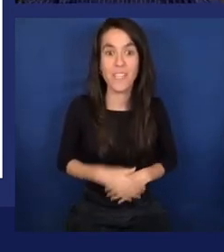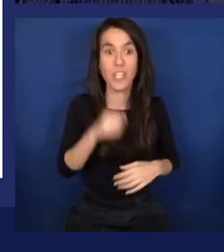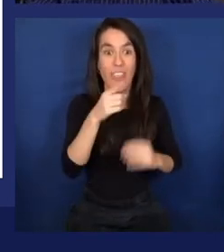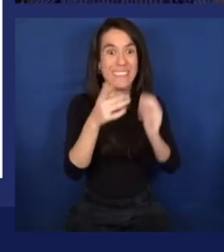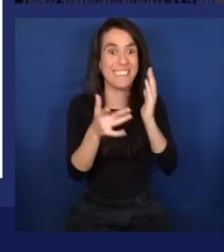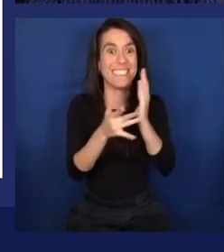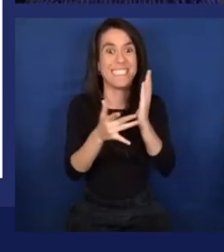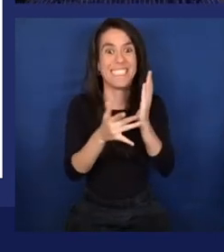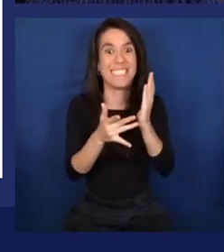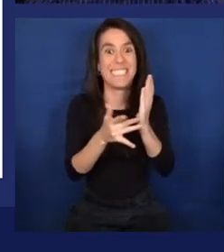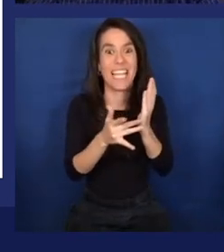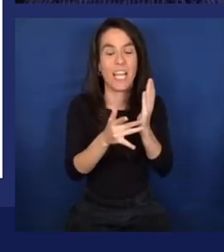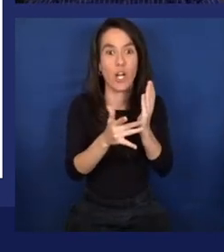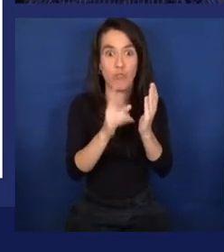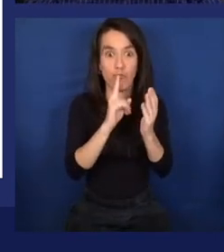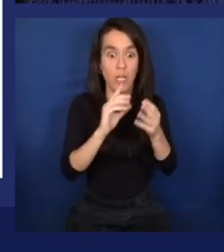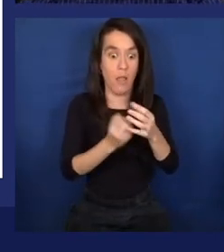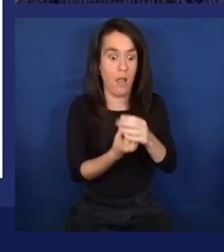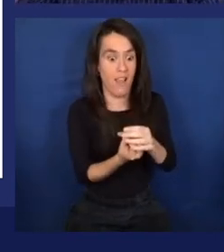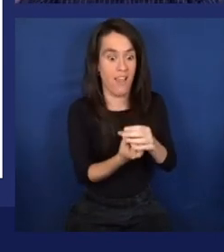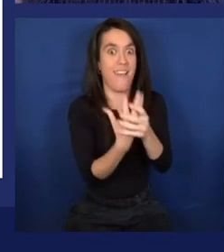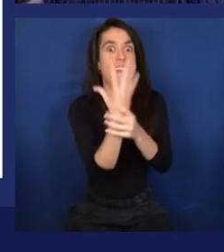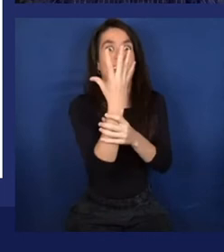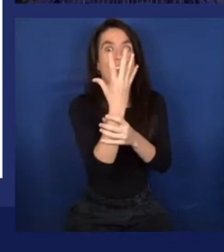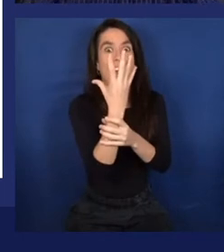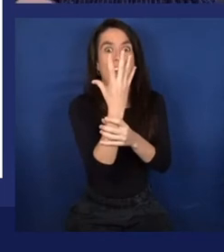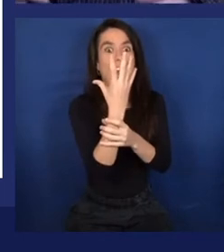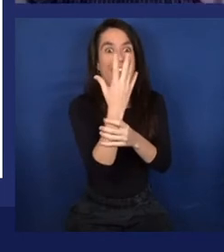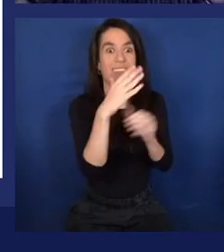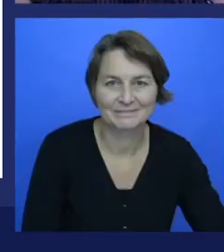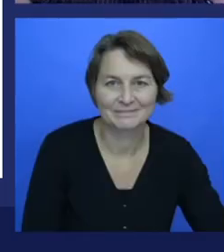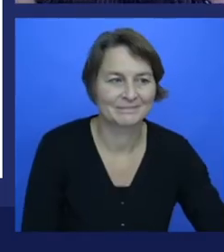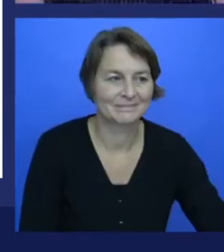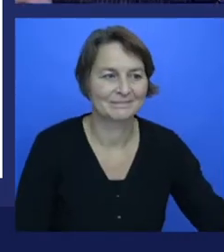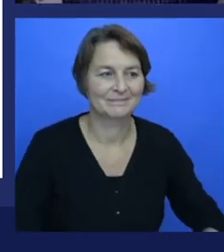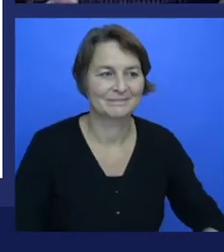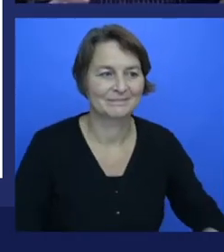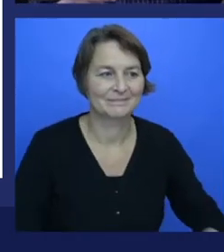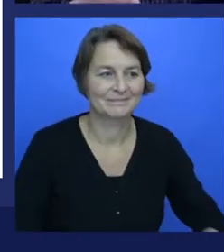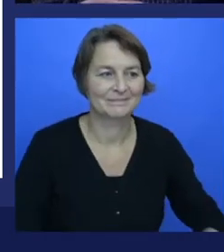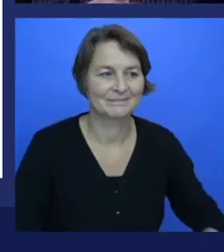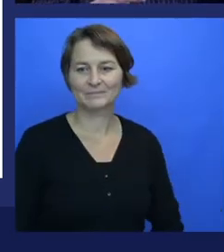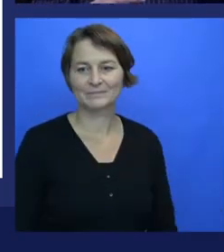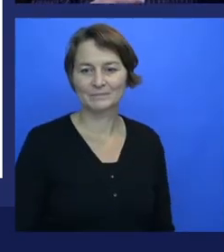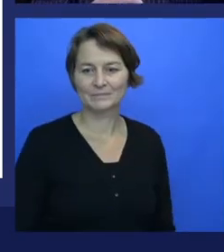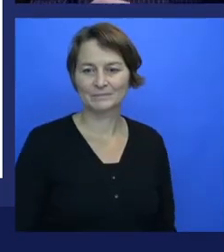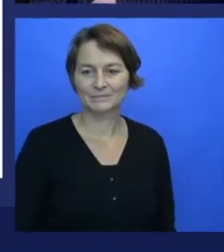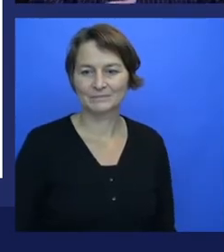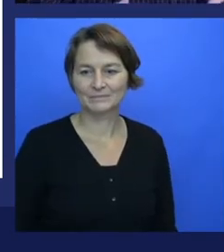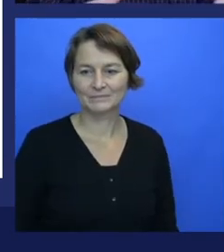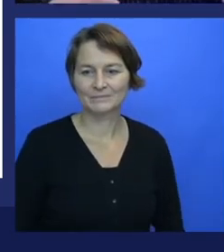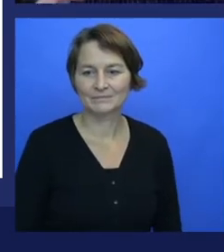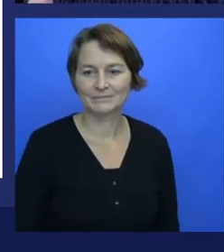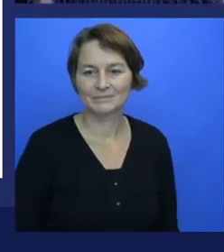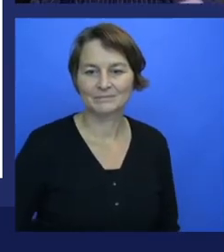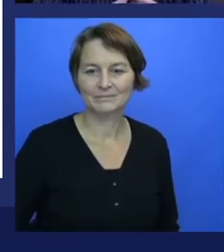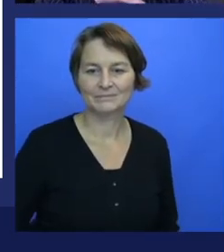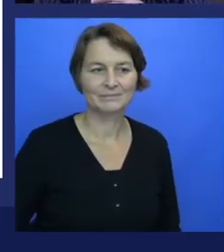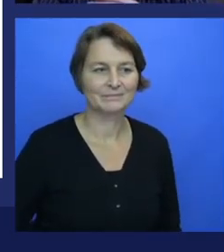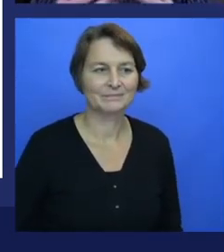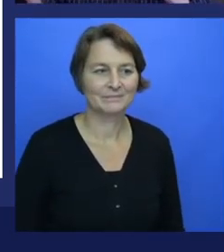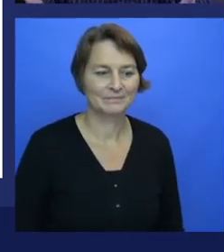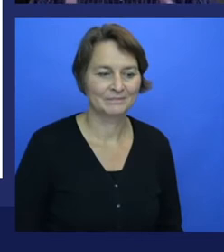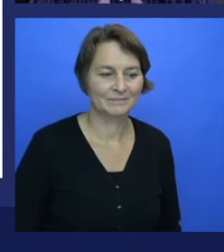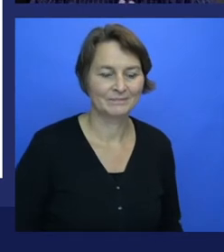is the origins for Watson. Watson Watson hits its peak in 2011 with its ability